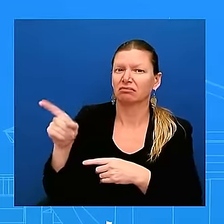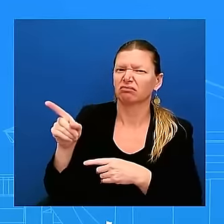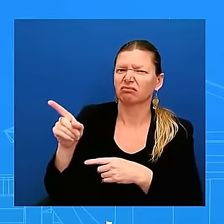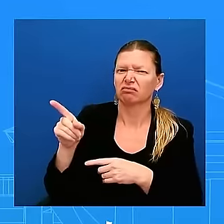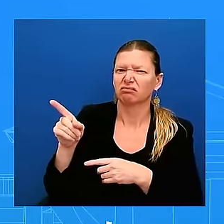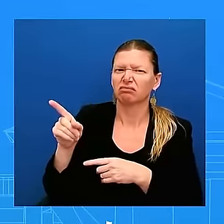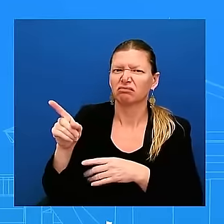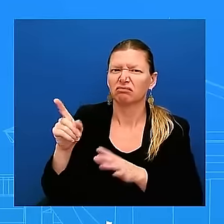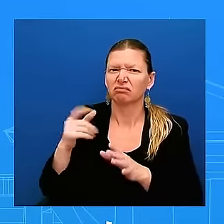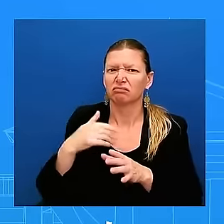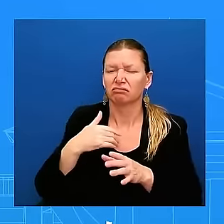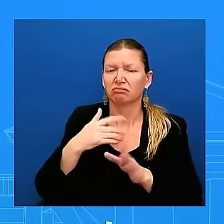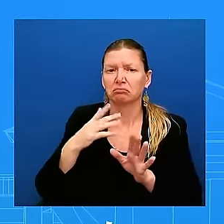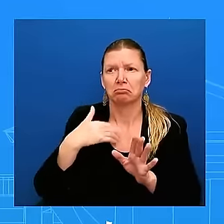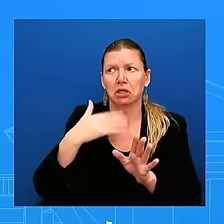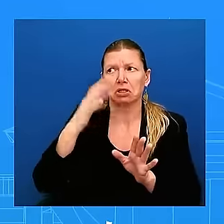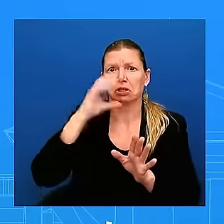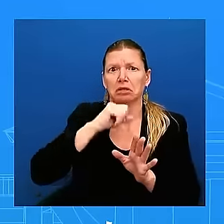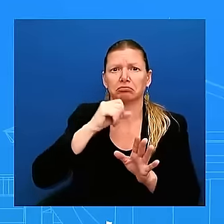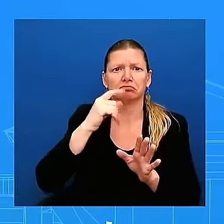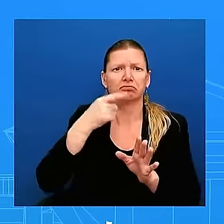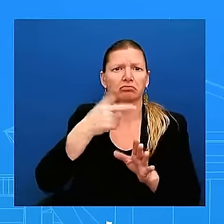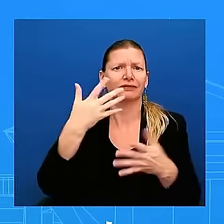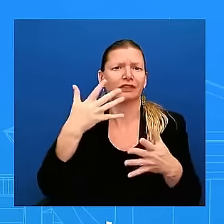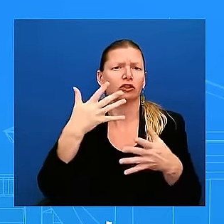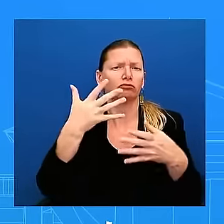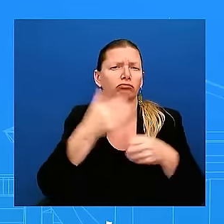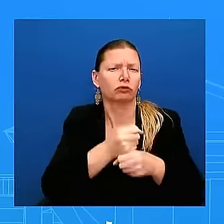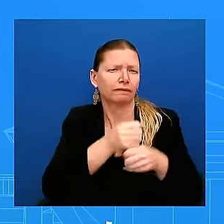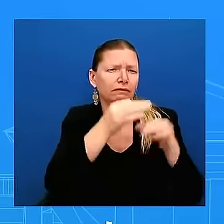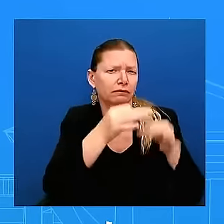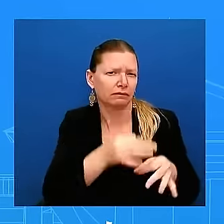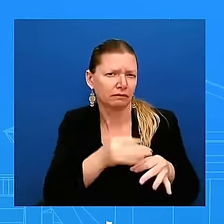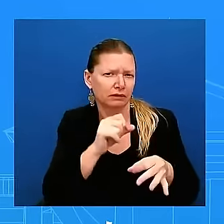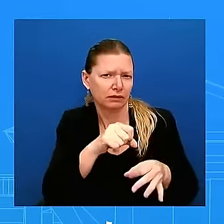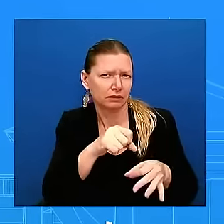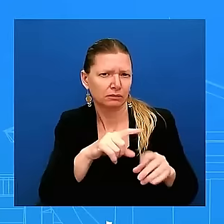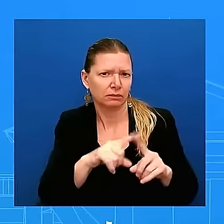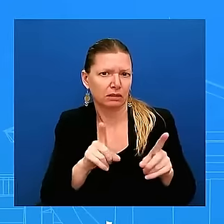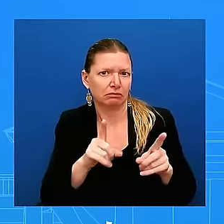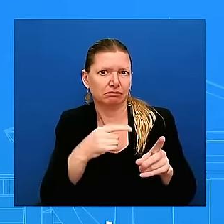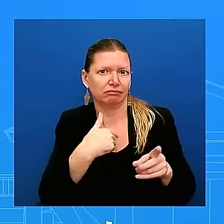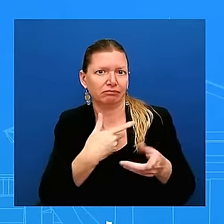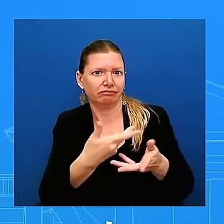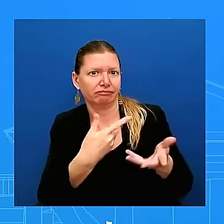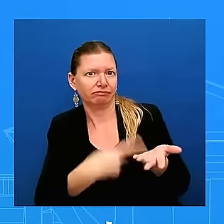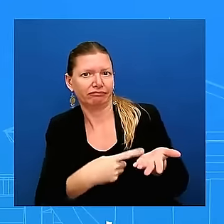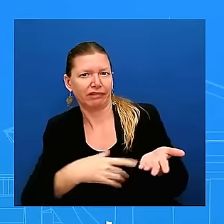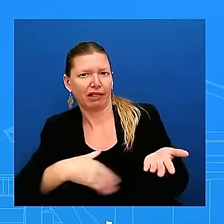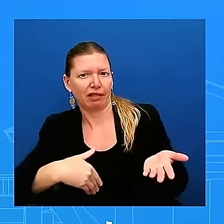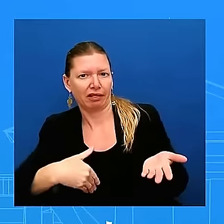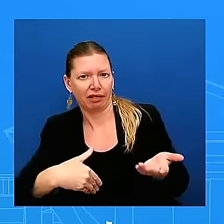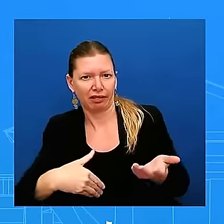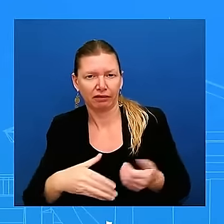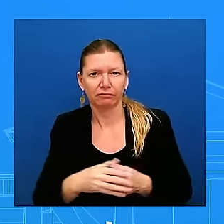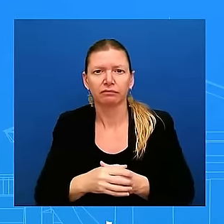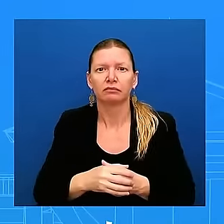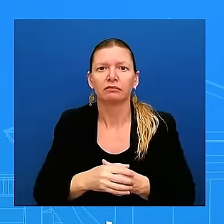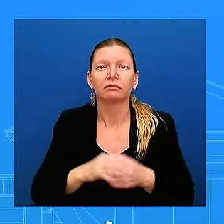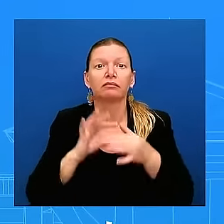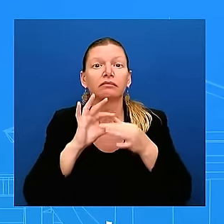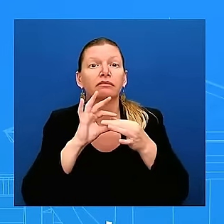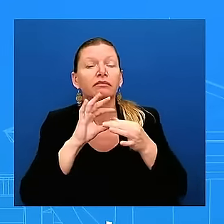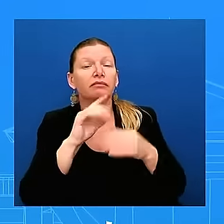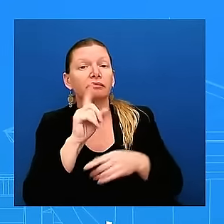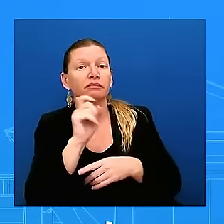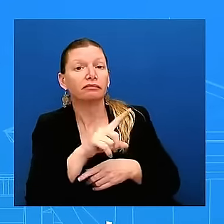the phone call between uh president biden and former president trump how long did it last uh i'm not going to go beyond what we what we read out uh